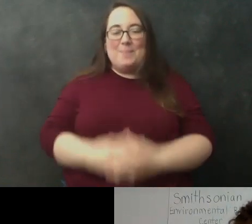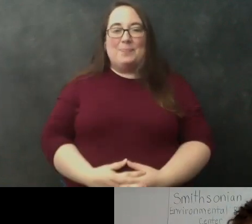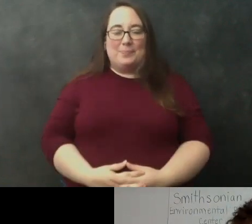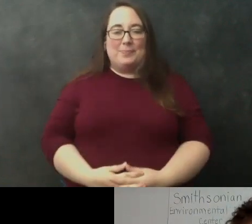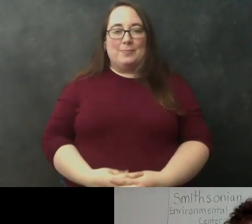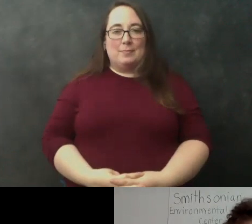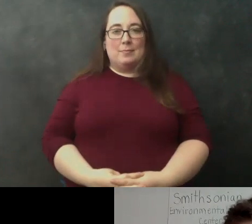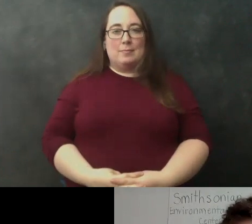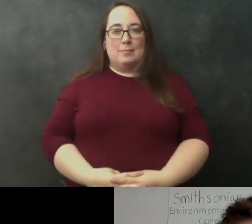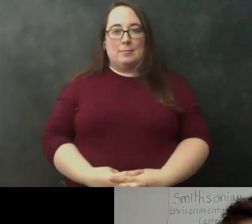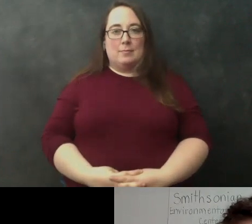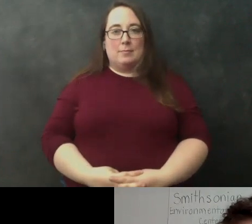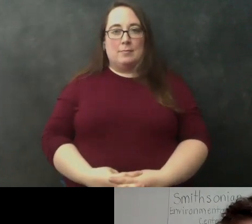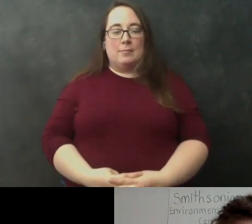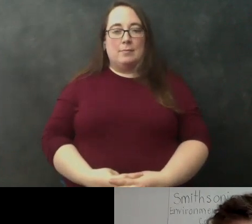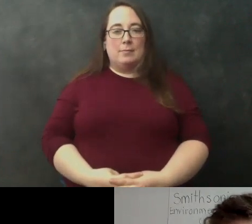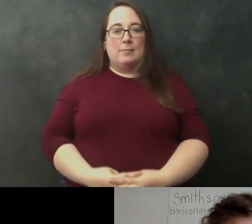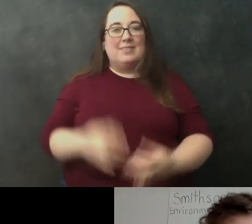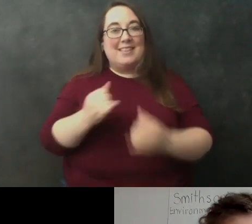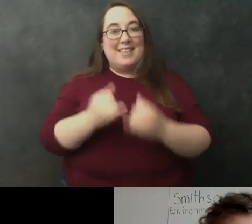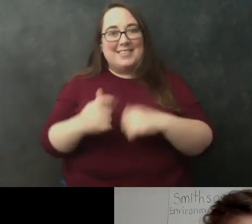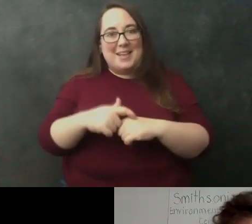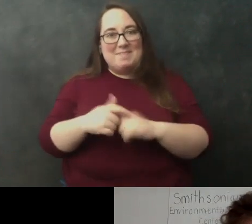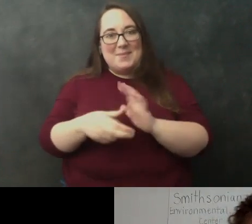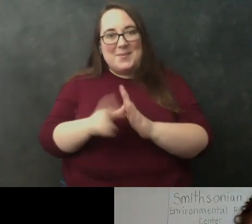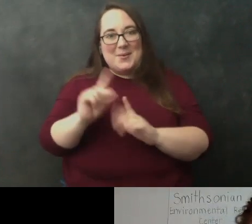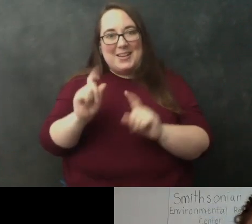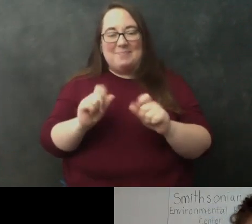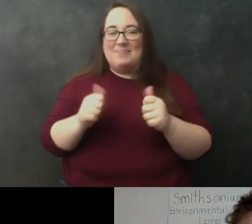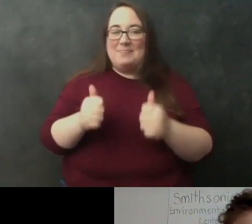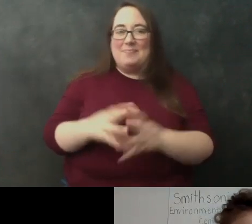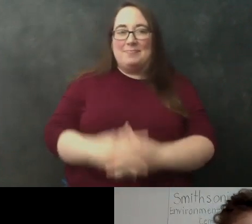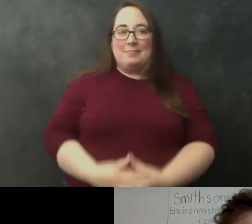last the last bit of this program going through them that sounds great